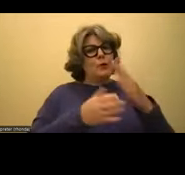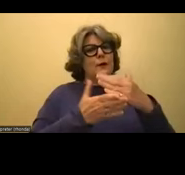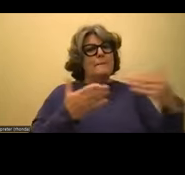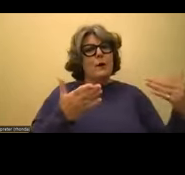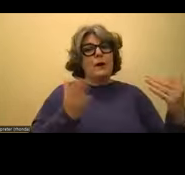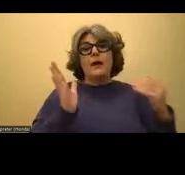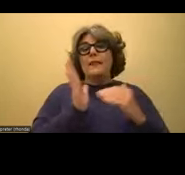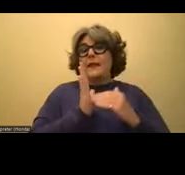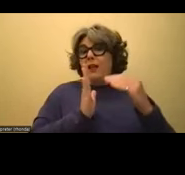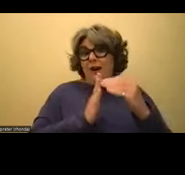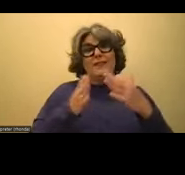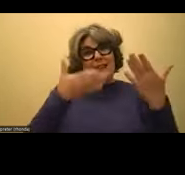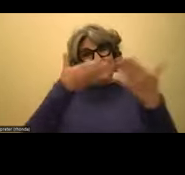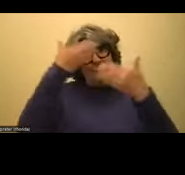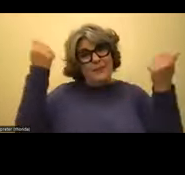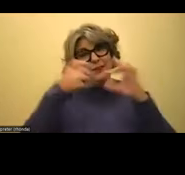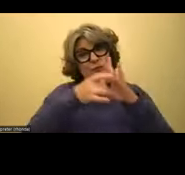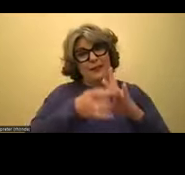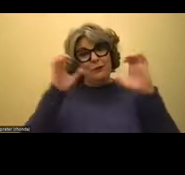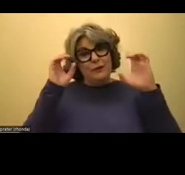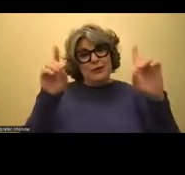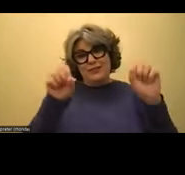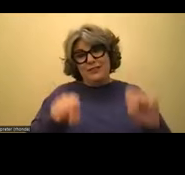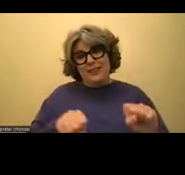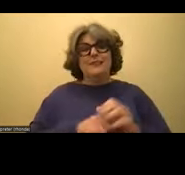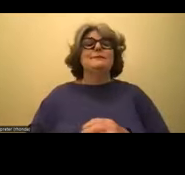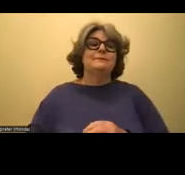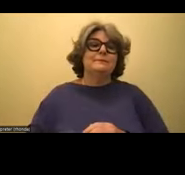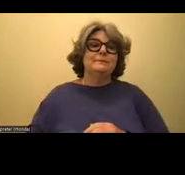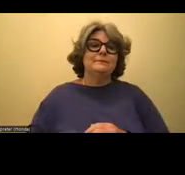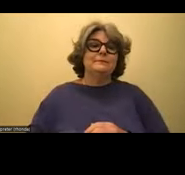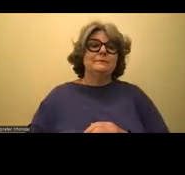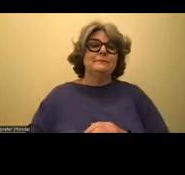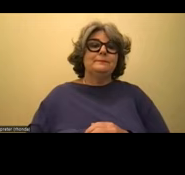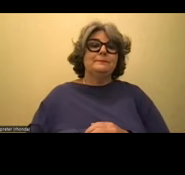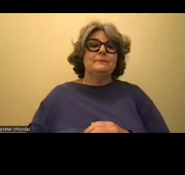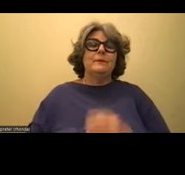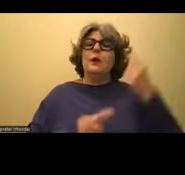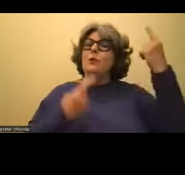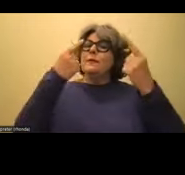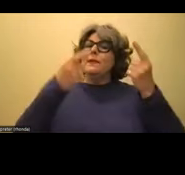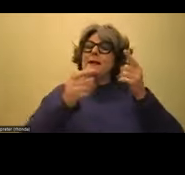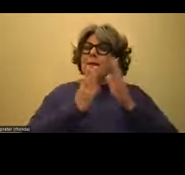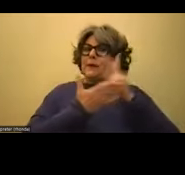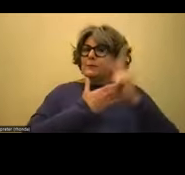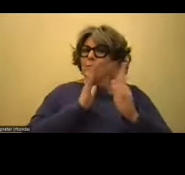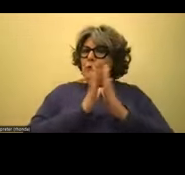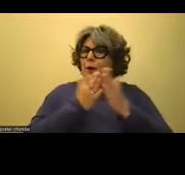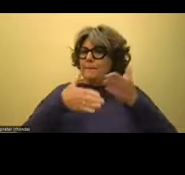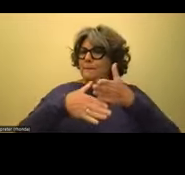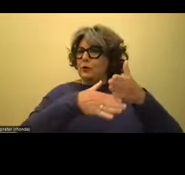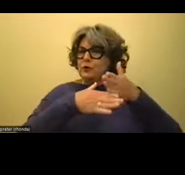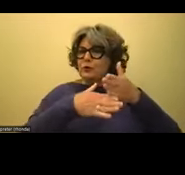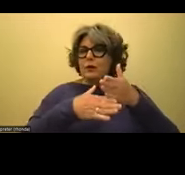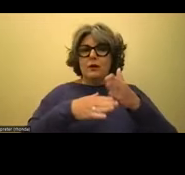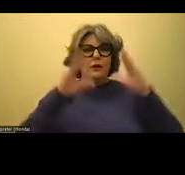can get forgotten in education. And continuing on, when thinking about Bookshare specifically, what should